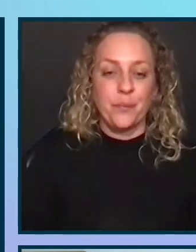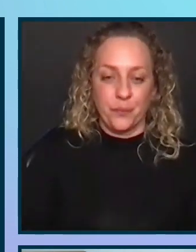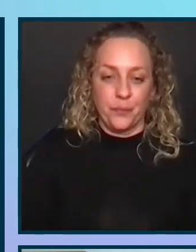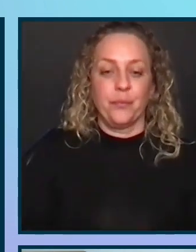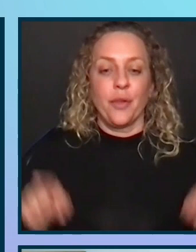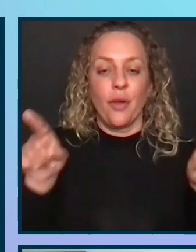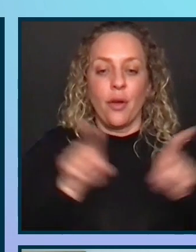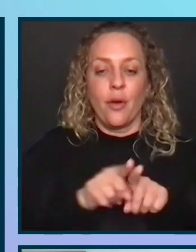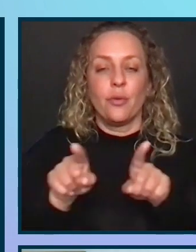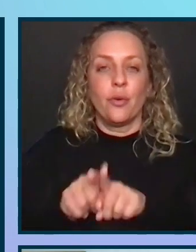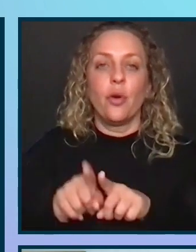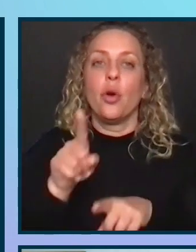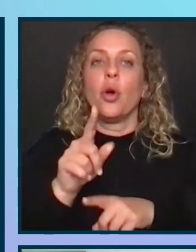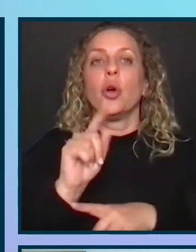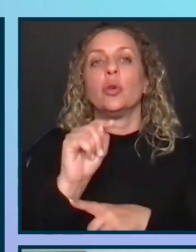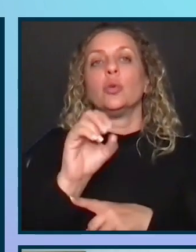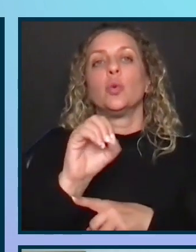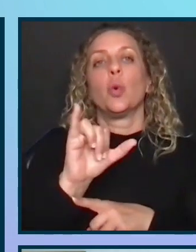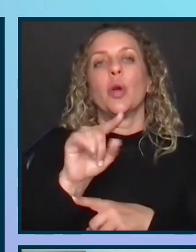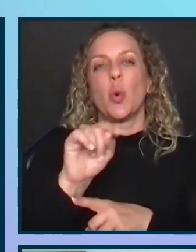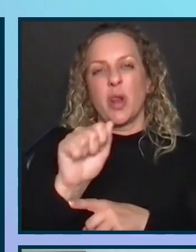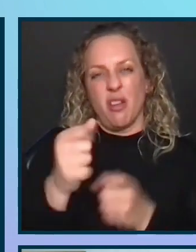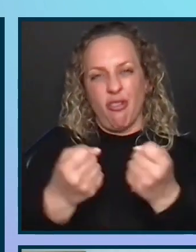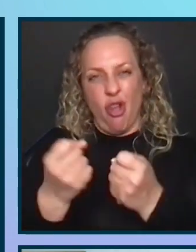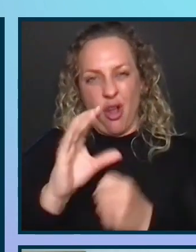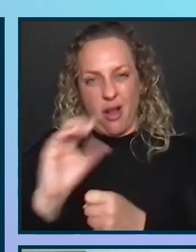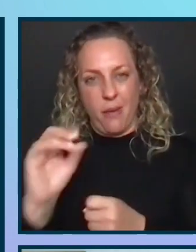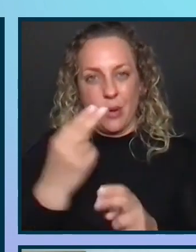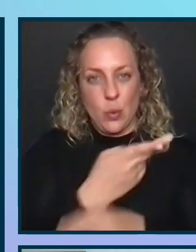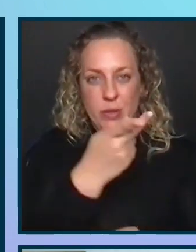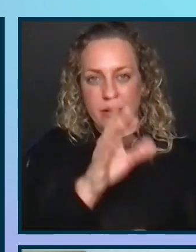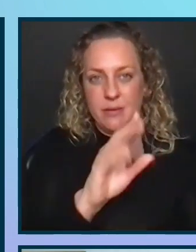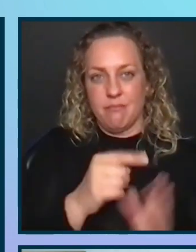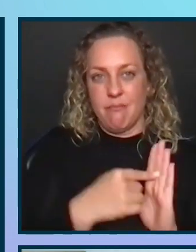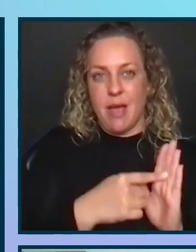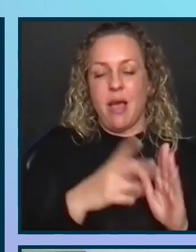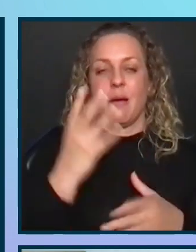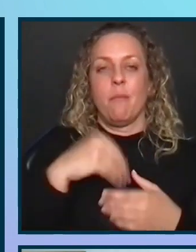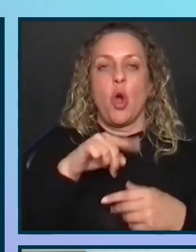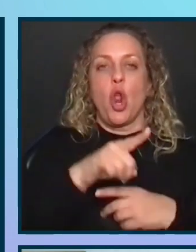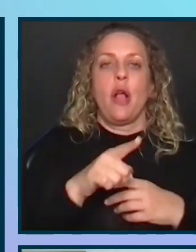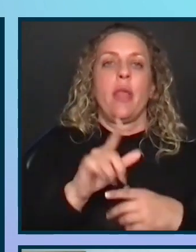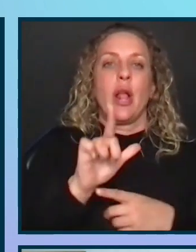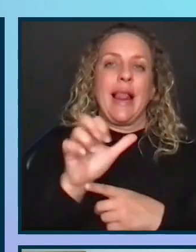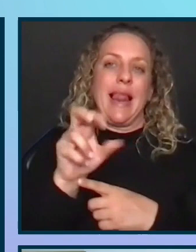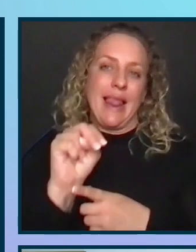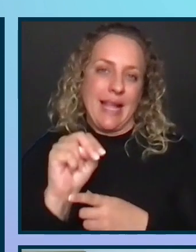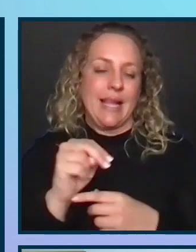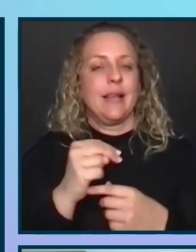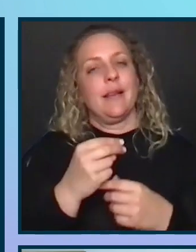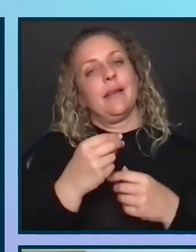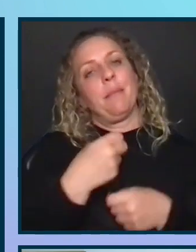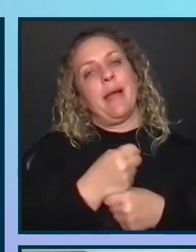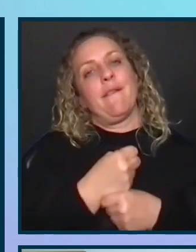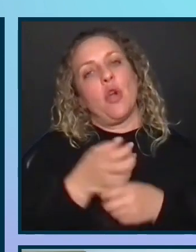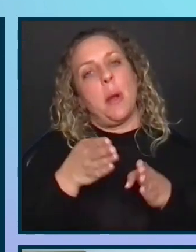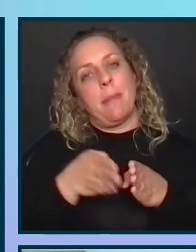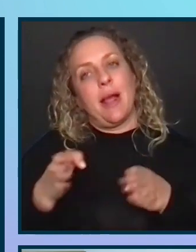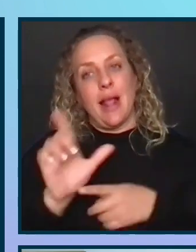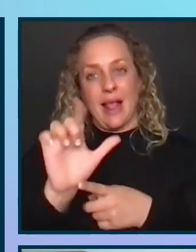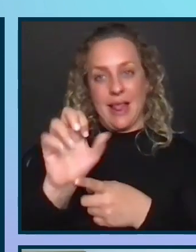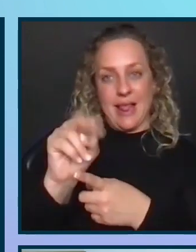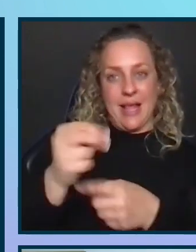Also, Toyota uses this model as part of their lean manufacturing method, and the lean